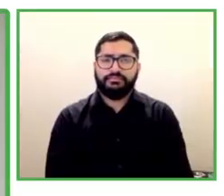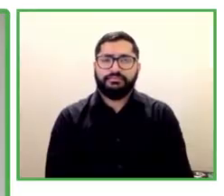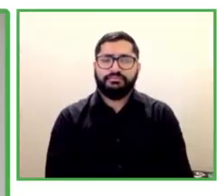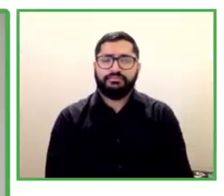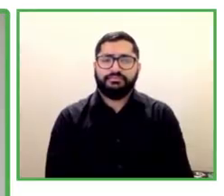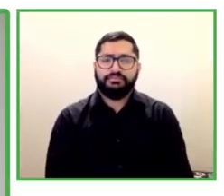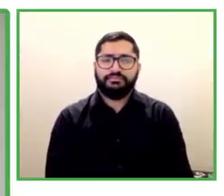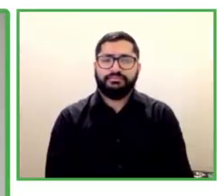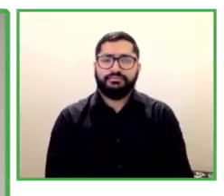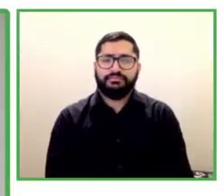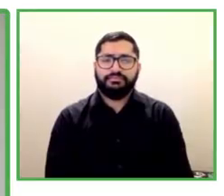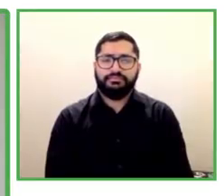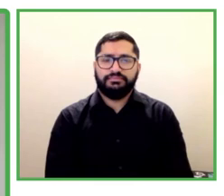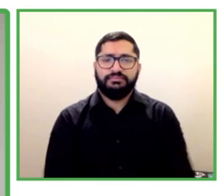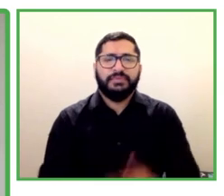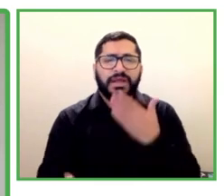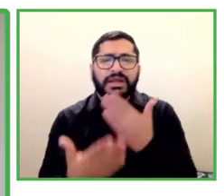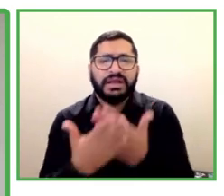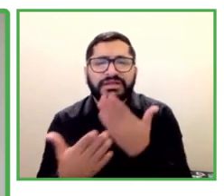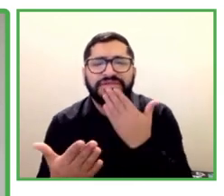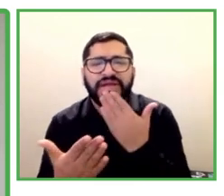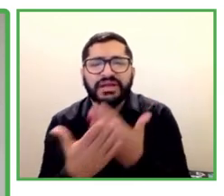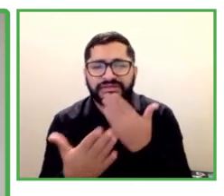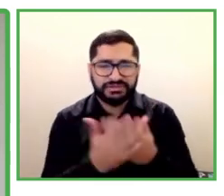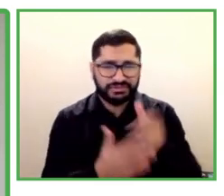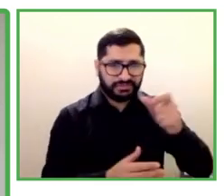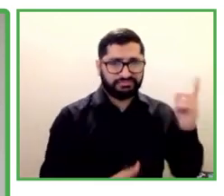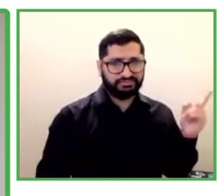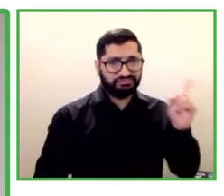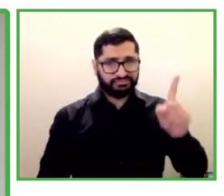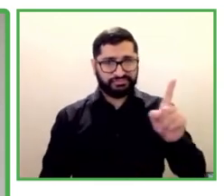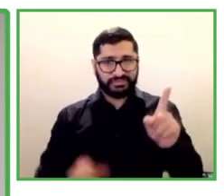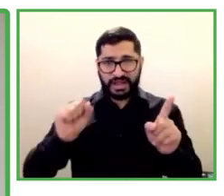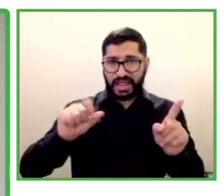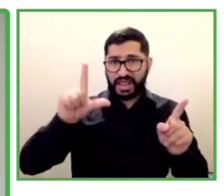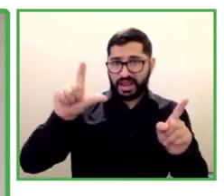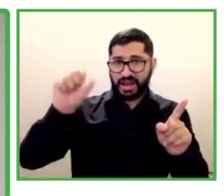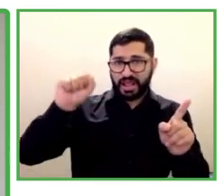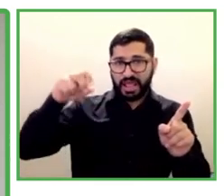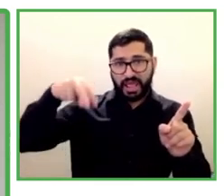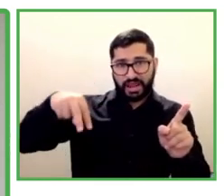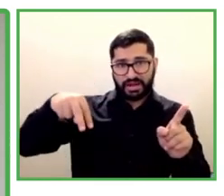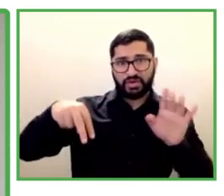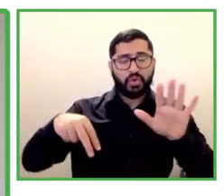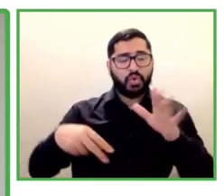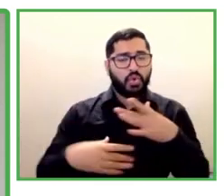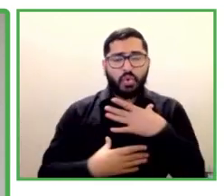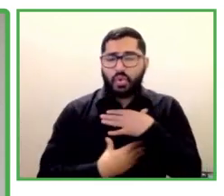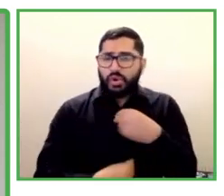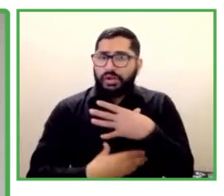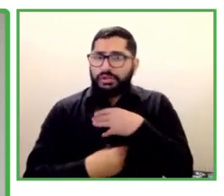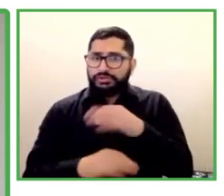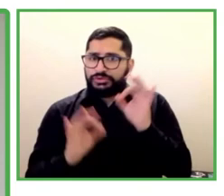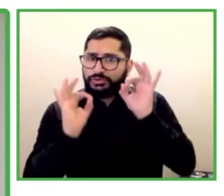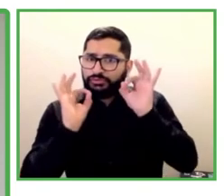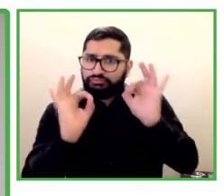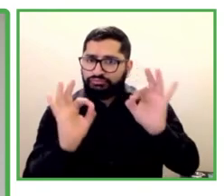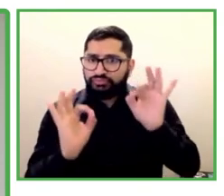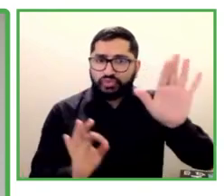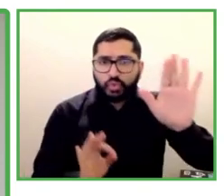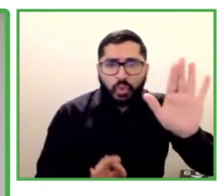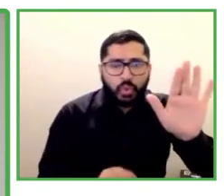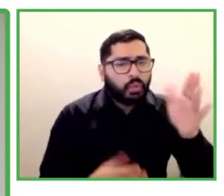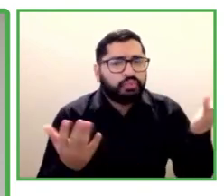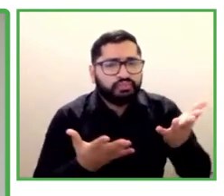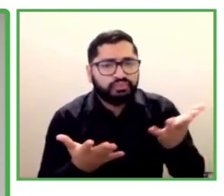Thank you very much, Alan. Very interesting to see how you managed to convert your accessibility promotion agents into an